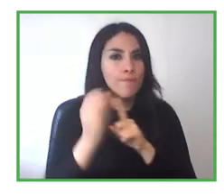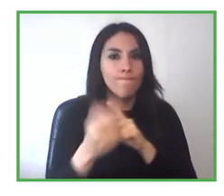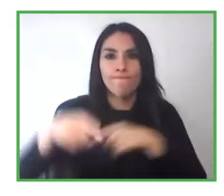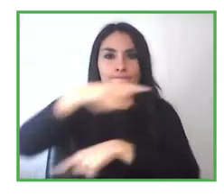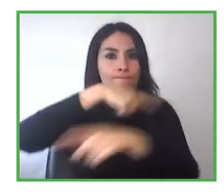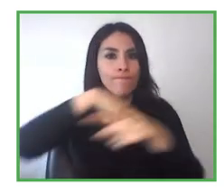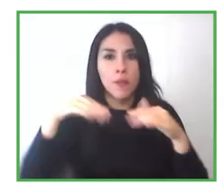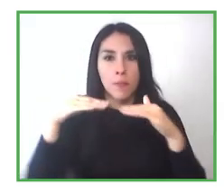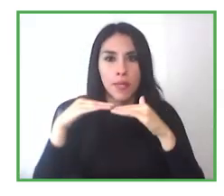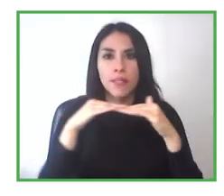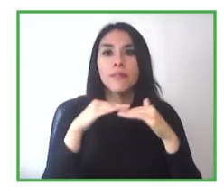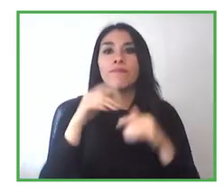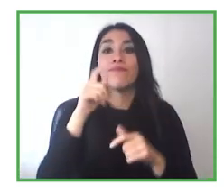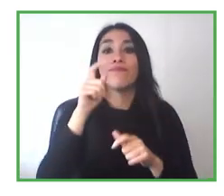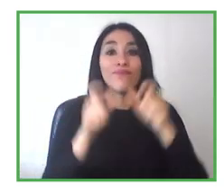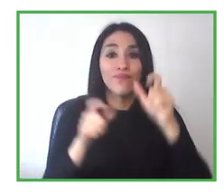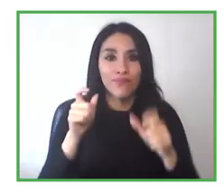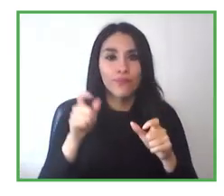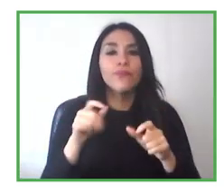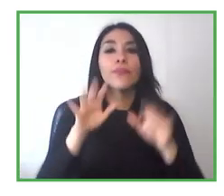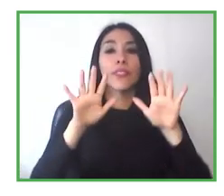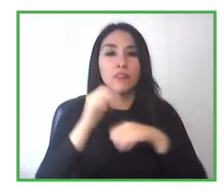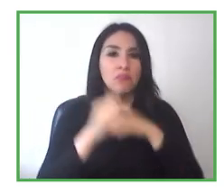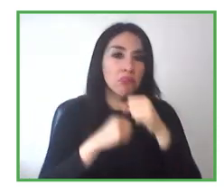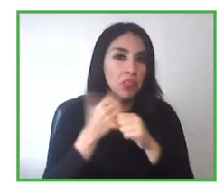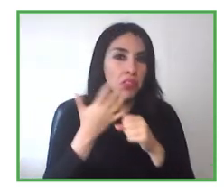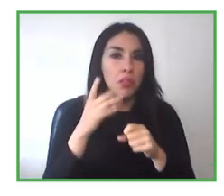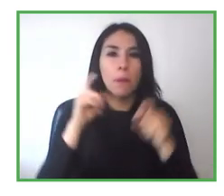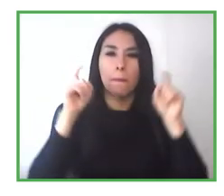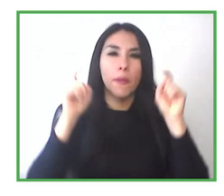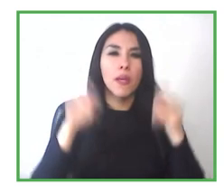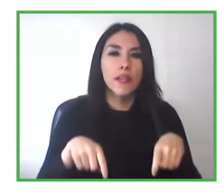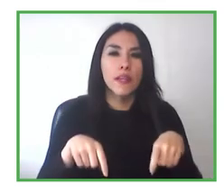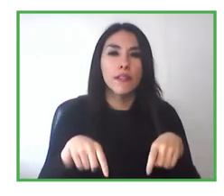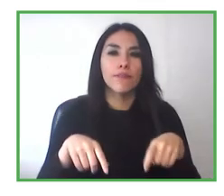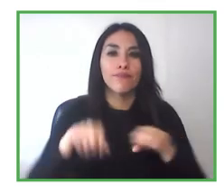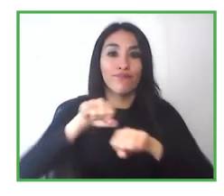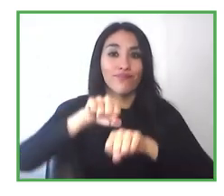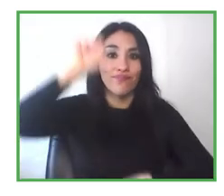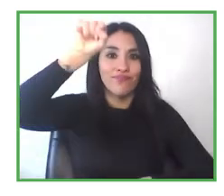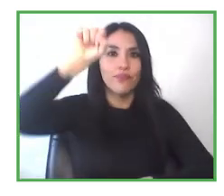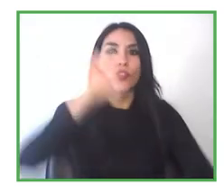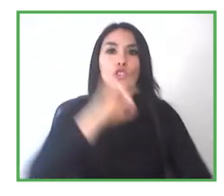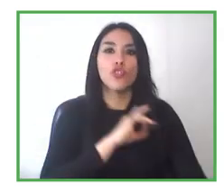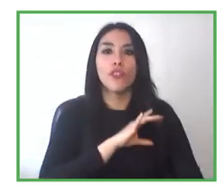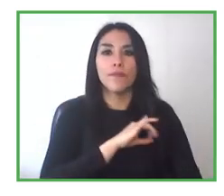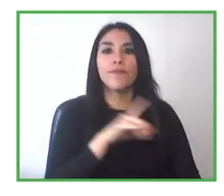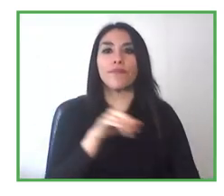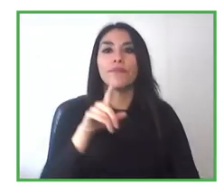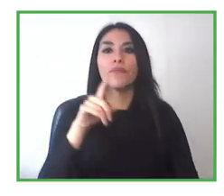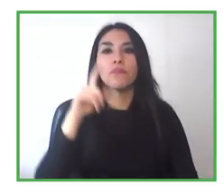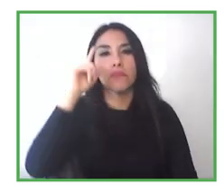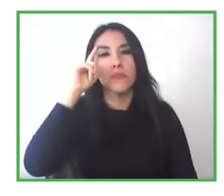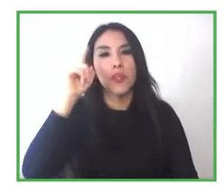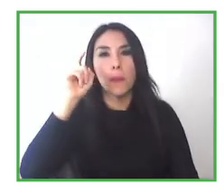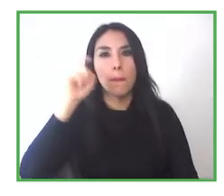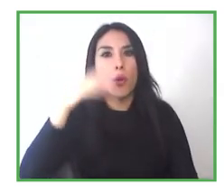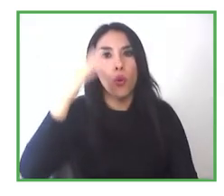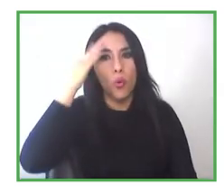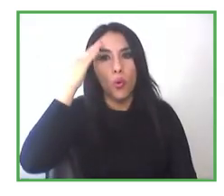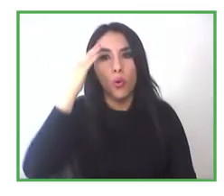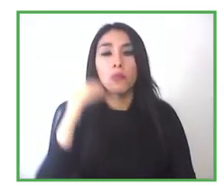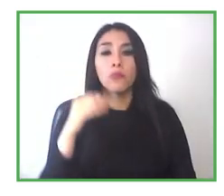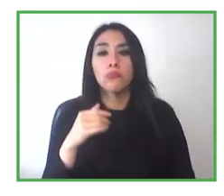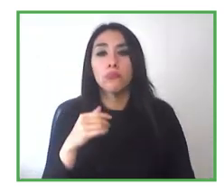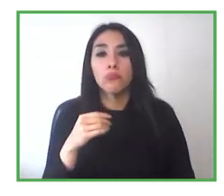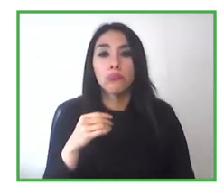now, from next year onwards, must be certified by Chile, Lora, in competencies, in knowledge, and